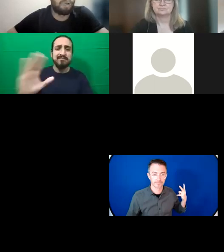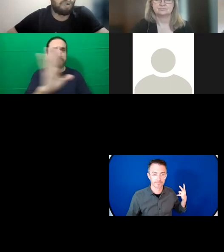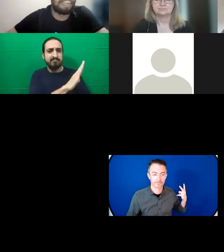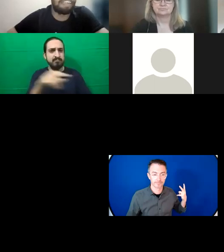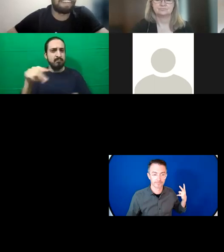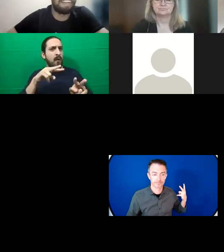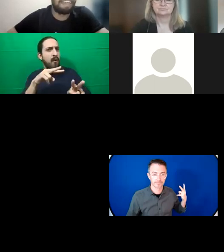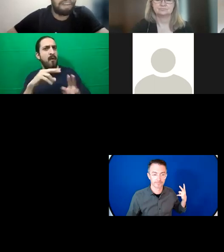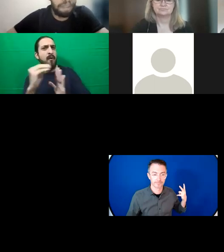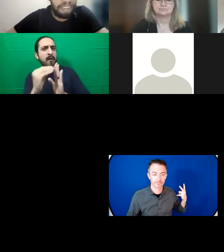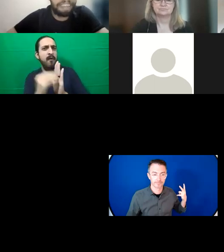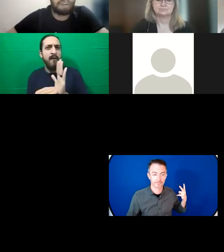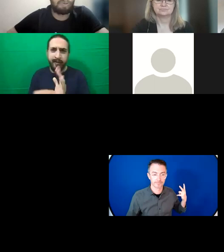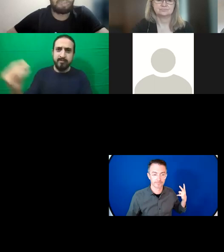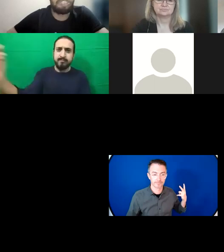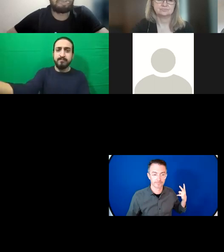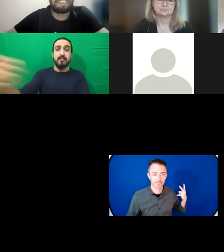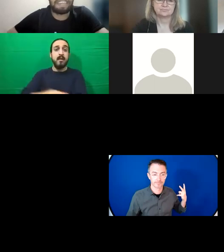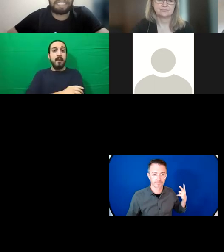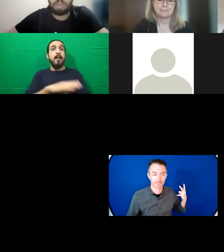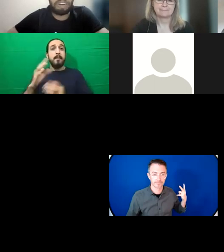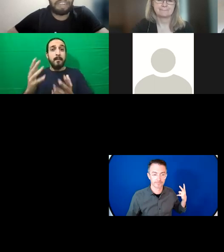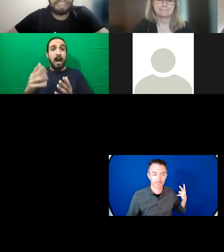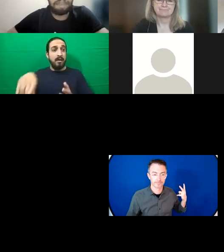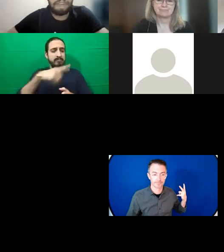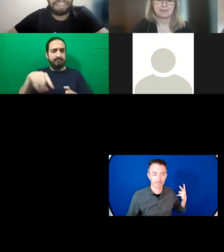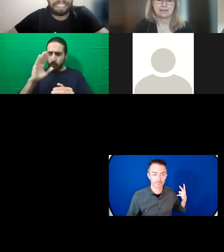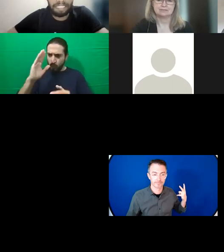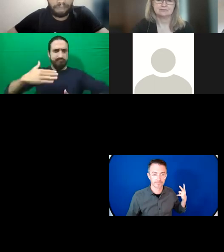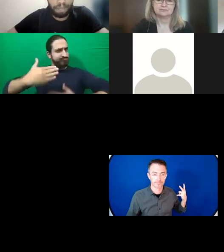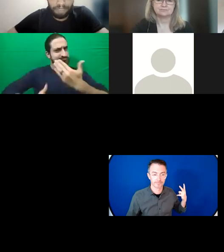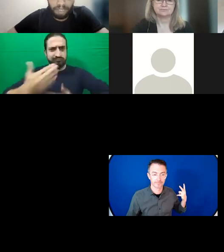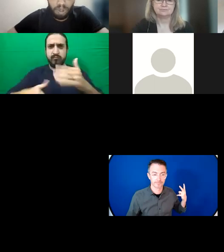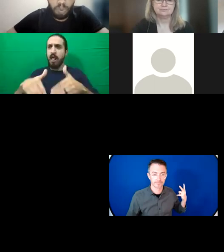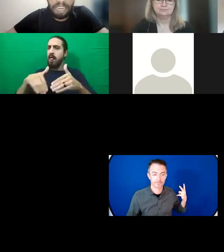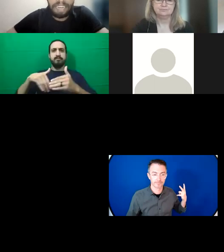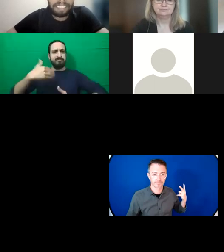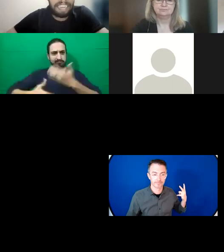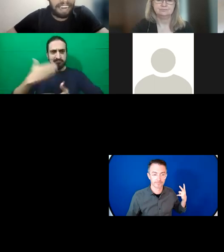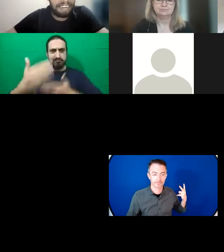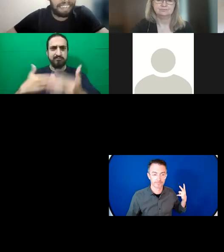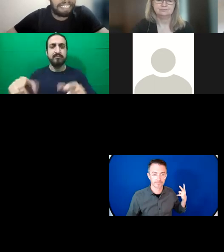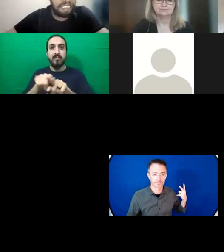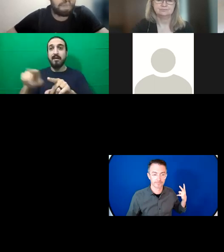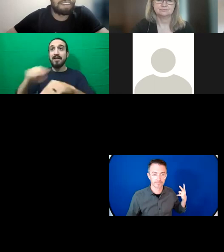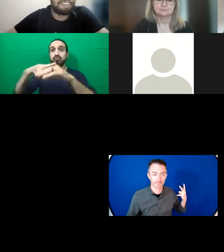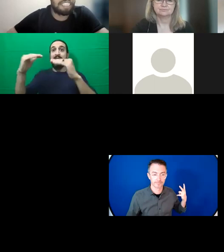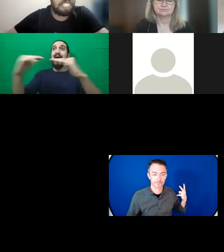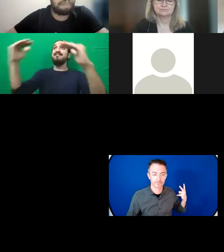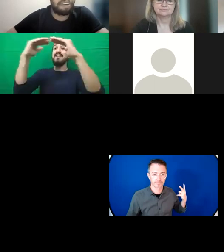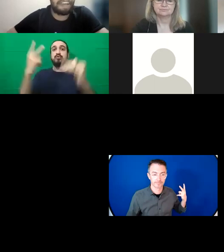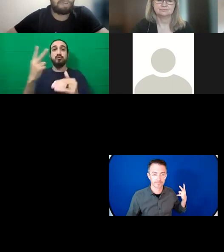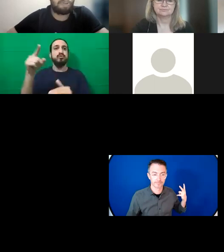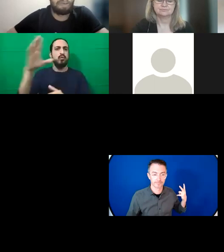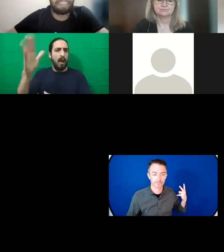at the local level be carried out to ensure the successful implementation while national and state policies